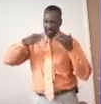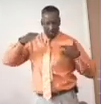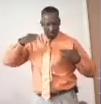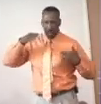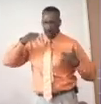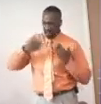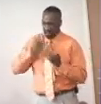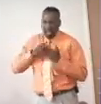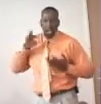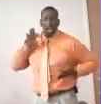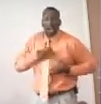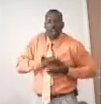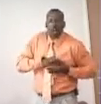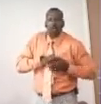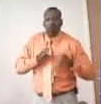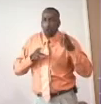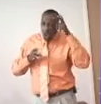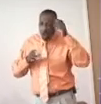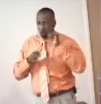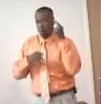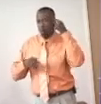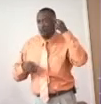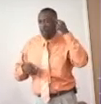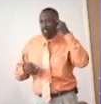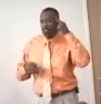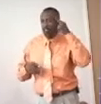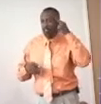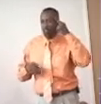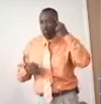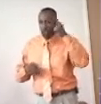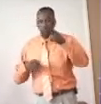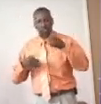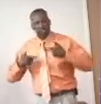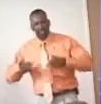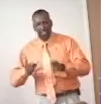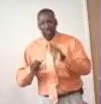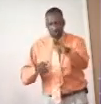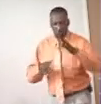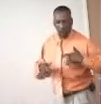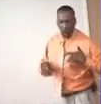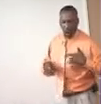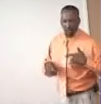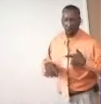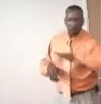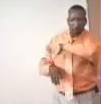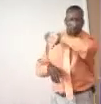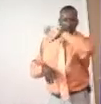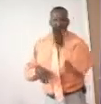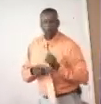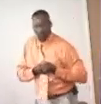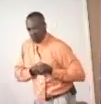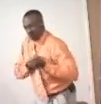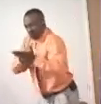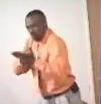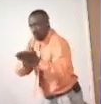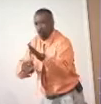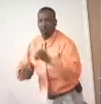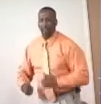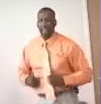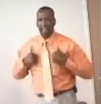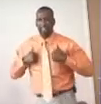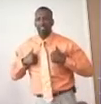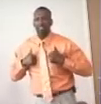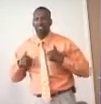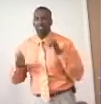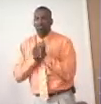hands where we hear it in our minds. We allow it in our hearts, but we never express it through our